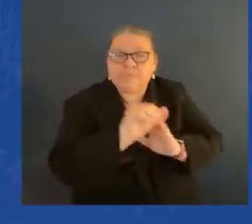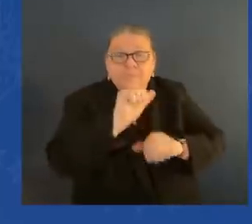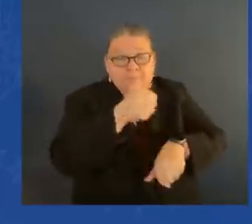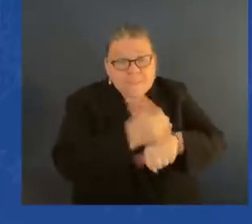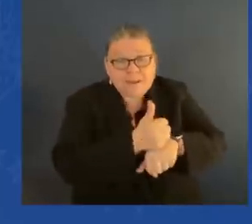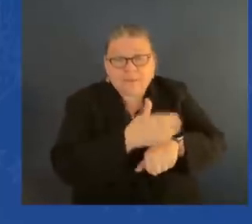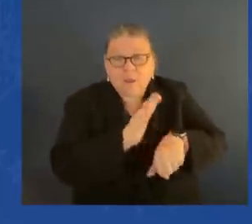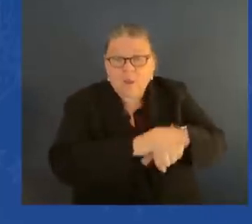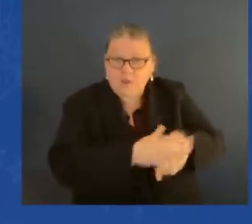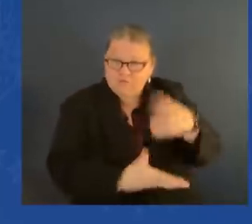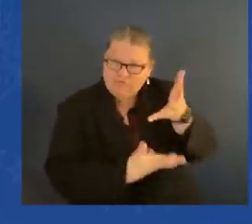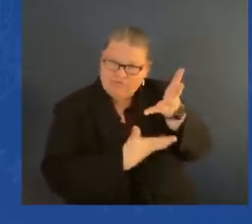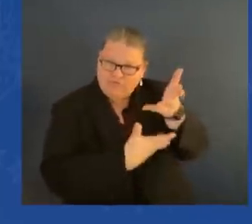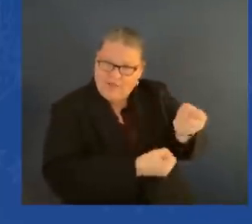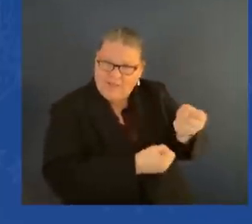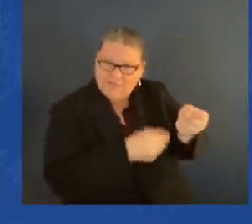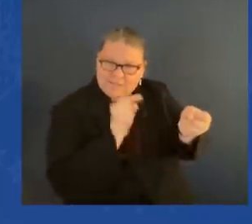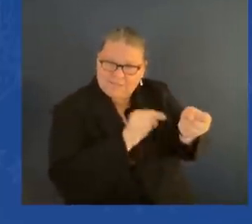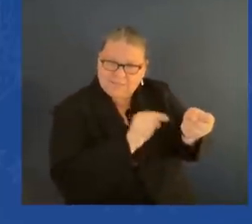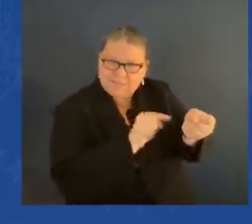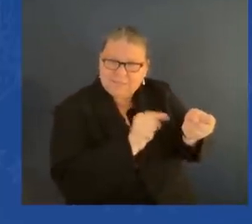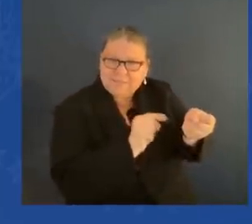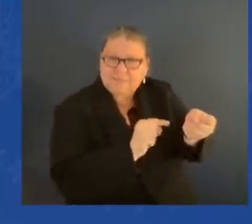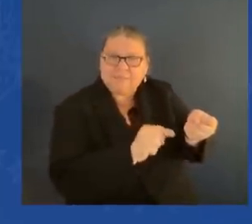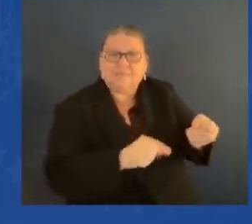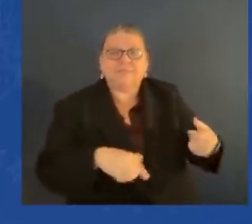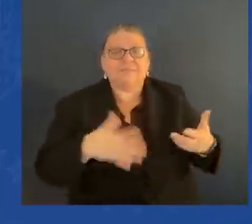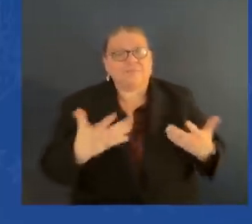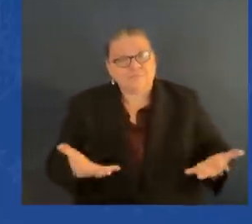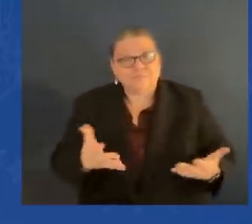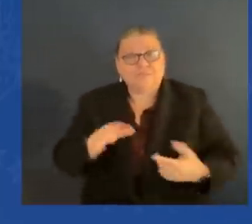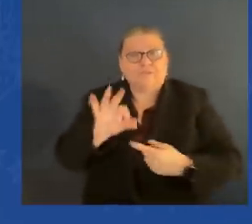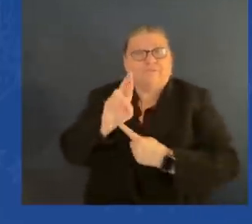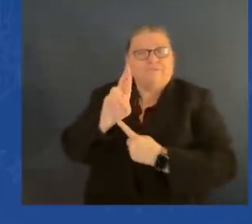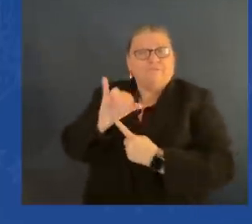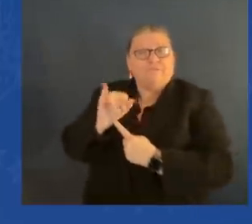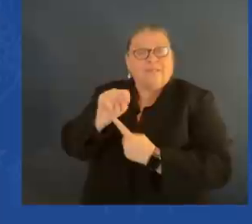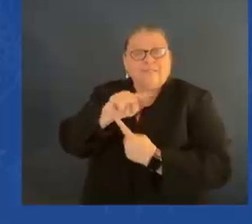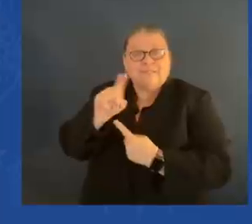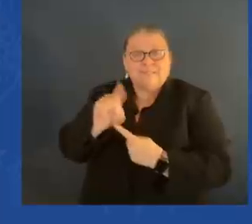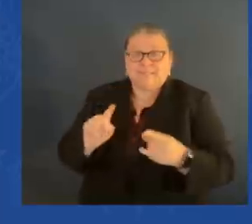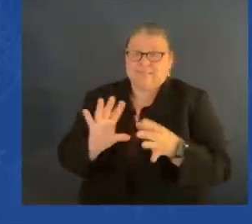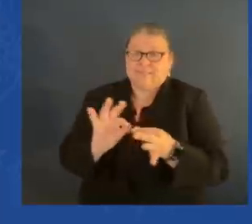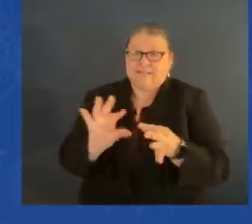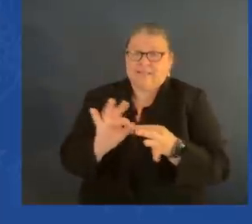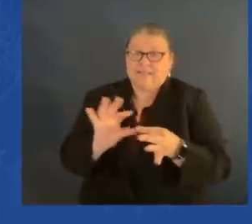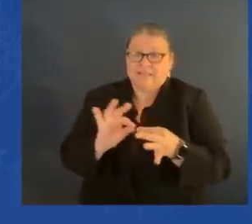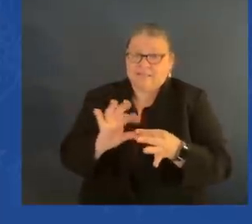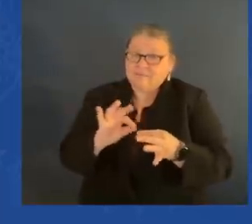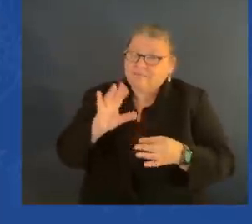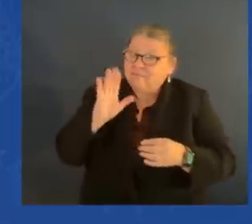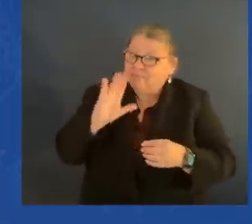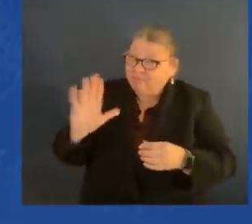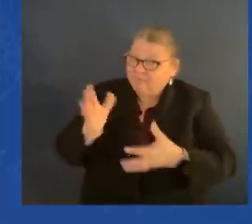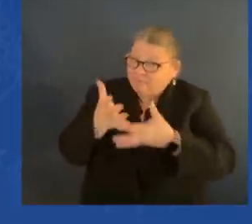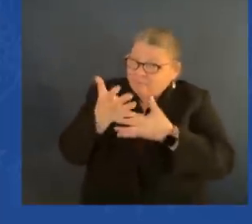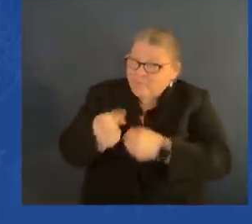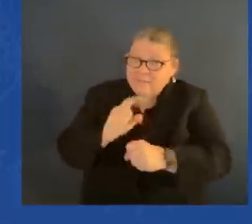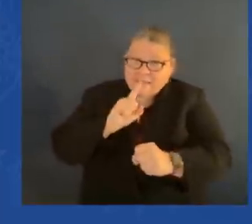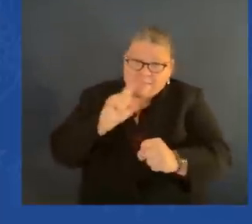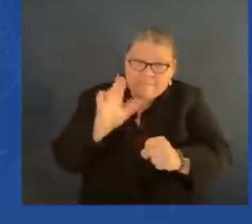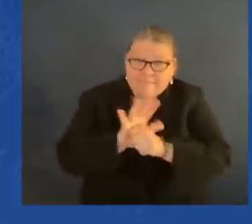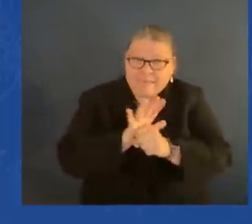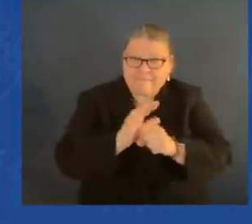sure you get a commitment from Barack. Once a week, you have lunch to discuss whatever is on either of your